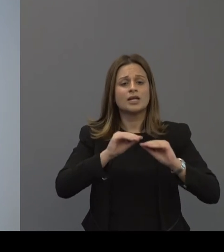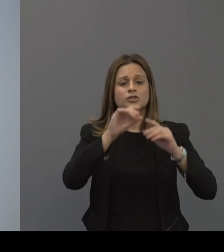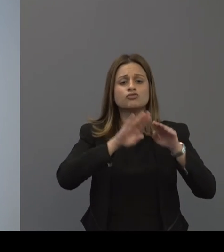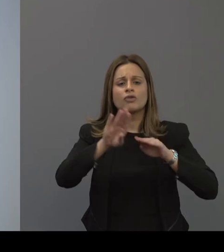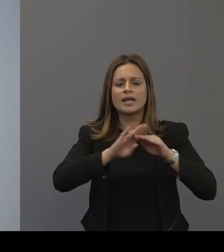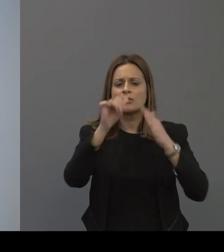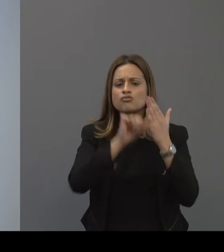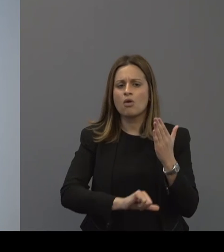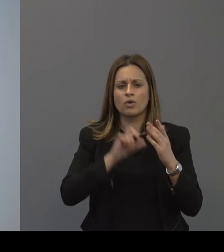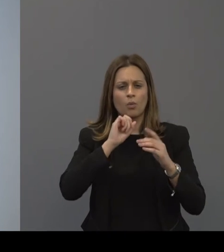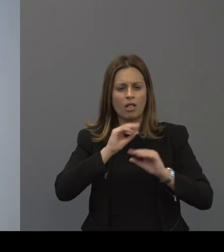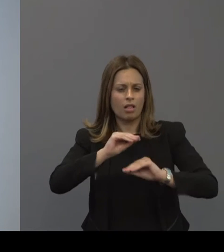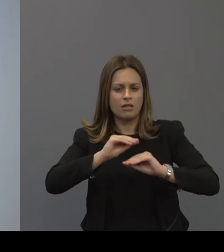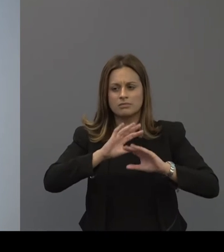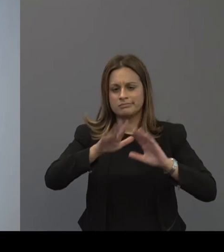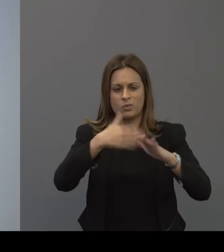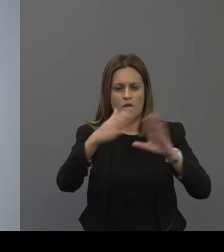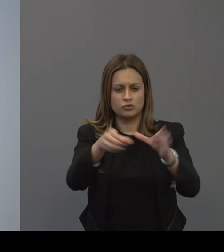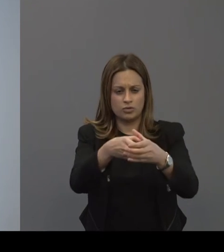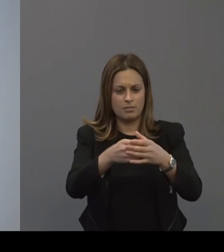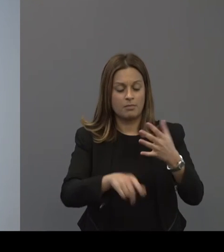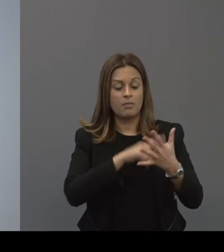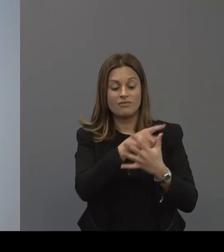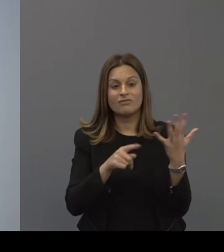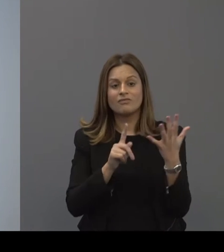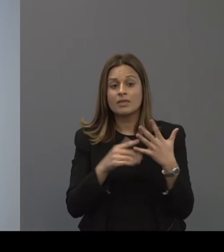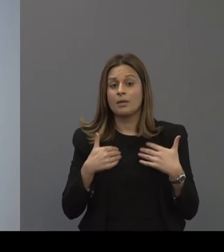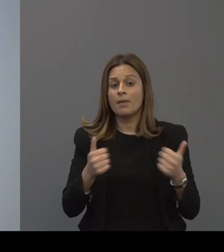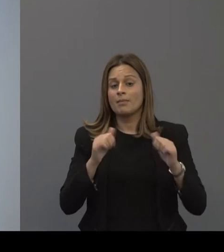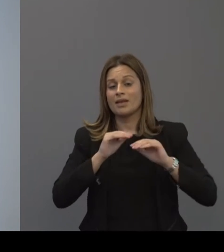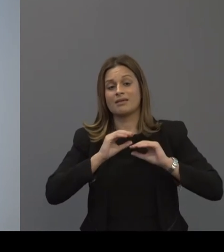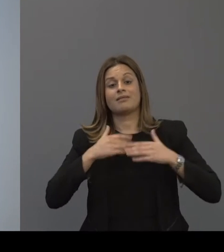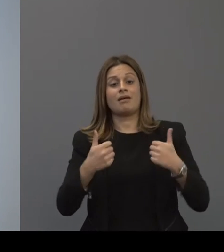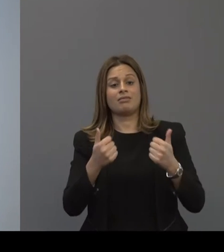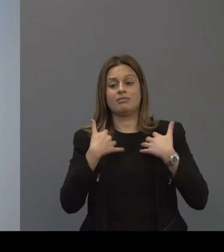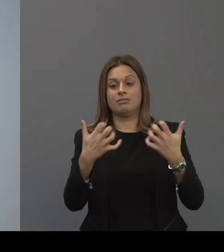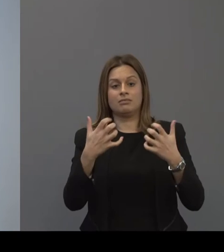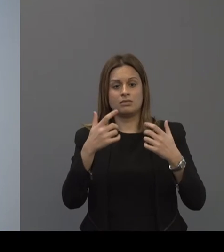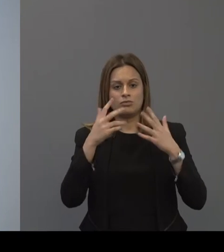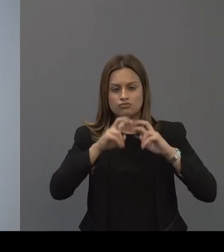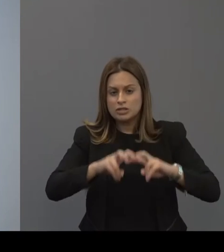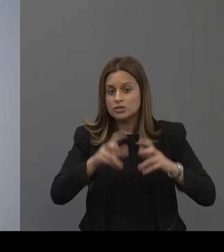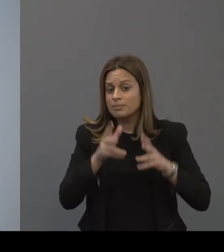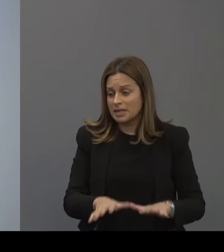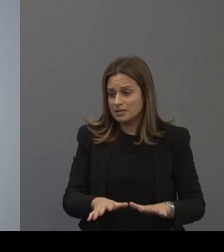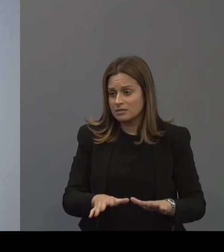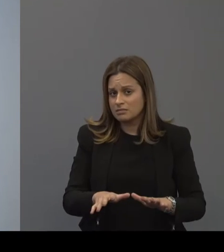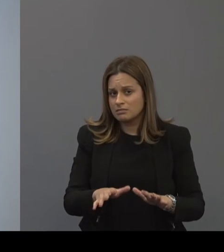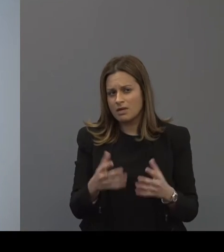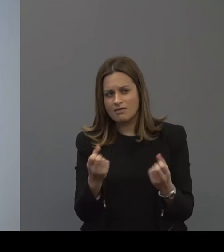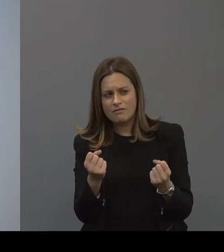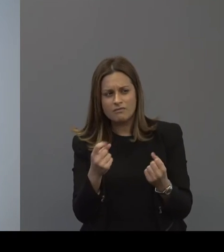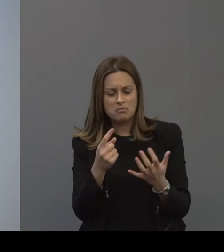tell you a little bit more shortly about and we do public health research and we have a